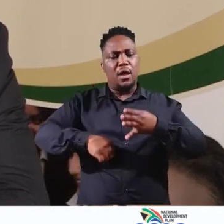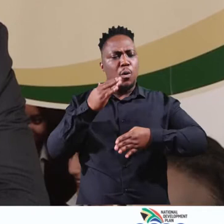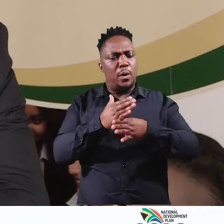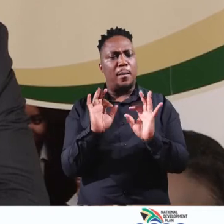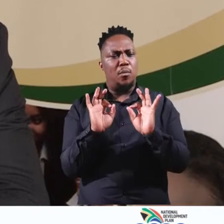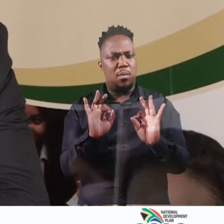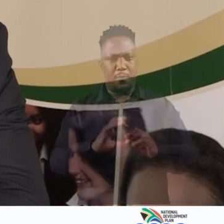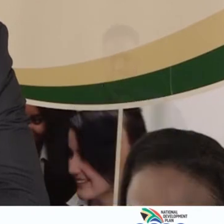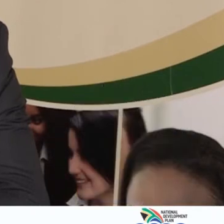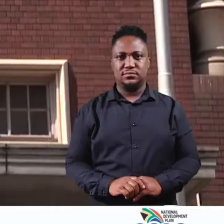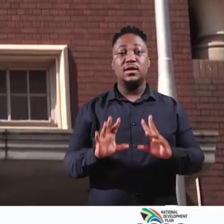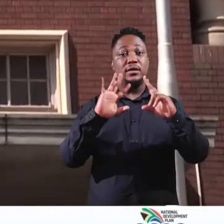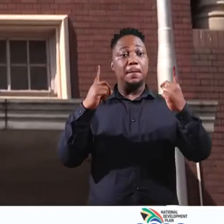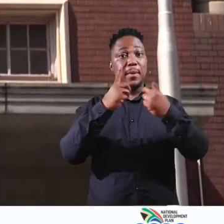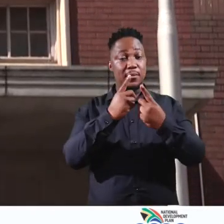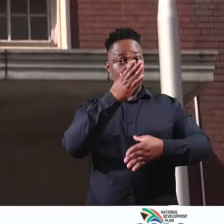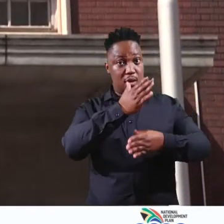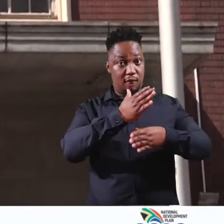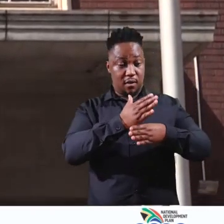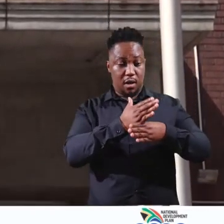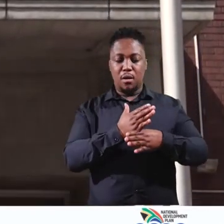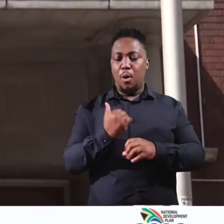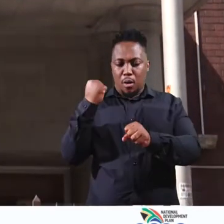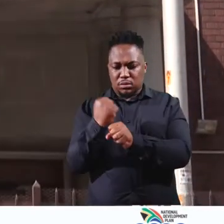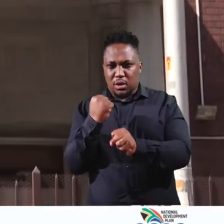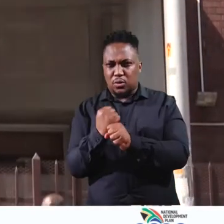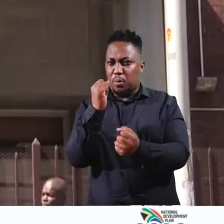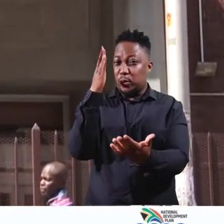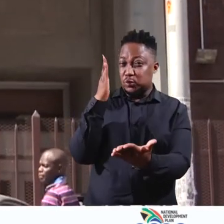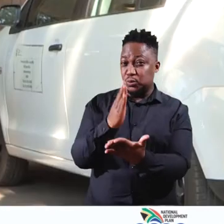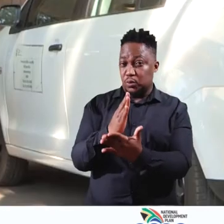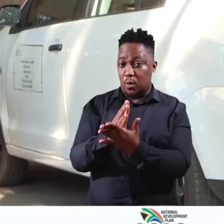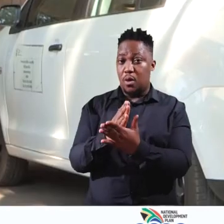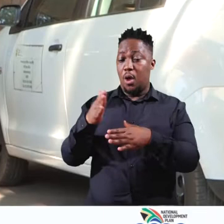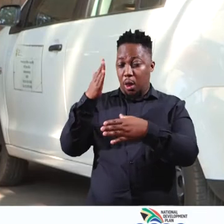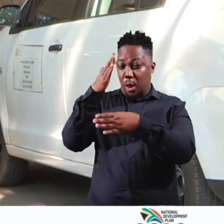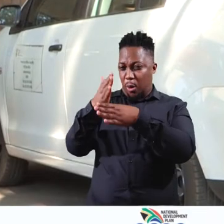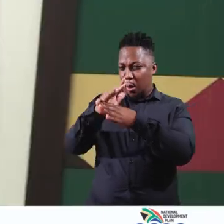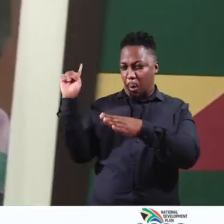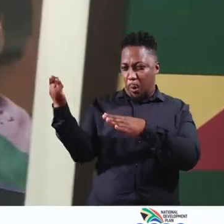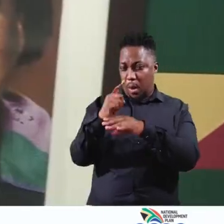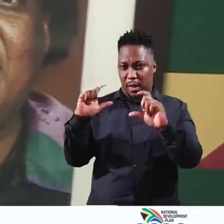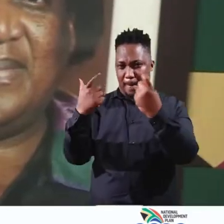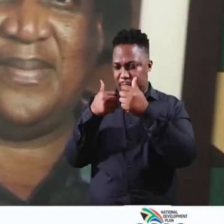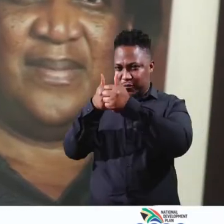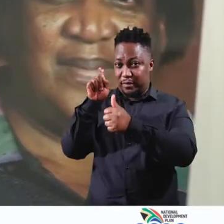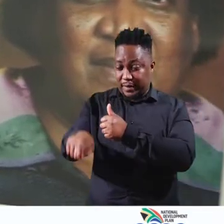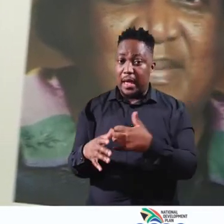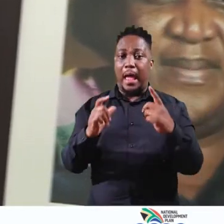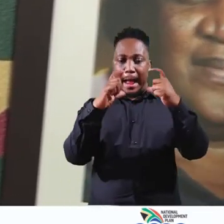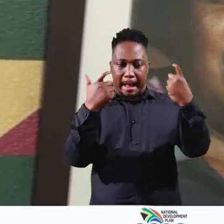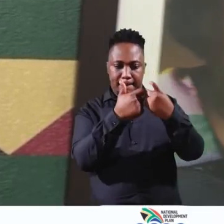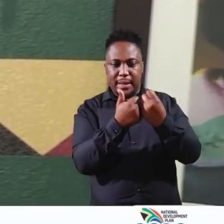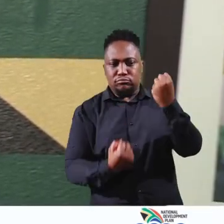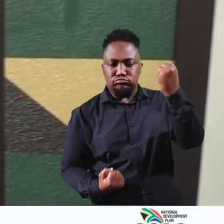of course decent work. The Department of Labor is tasked with the responsibility to ensure fair labour practices in every workplace, to